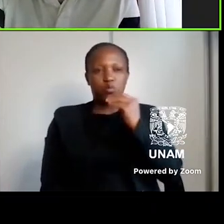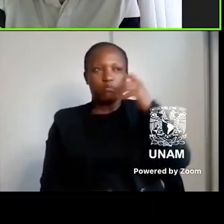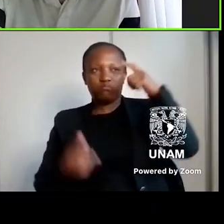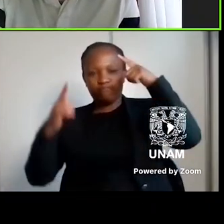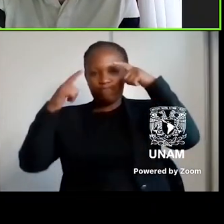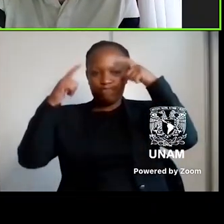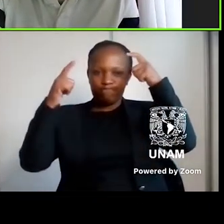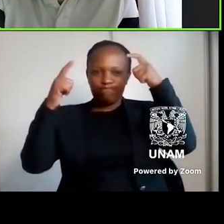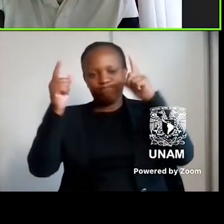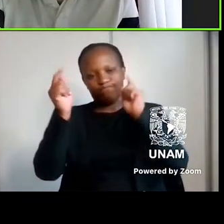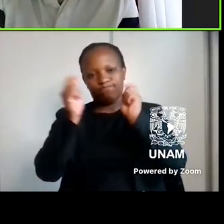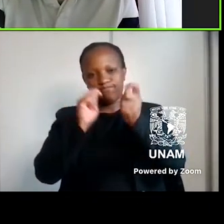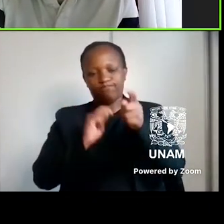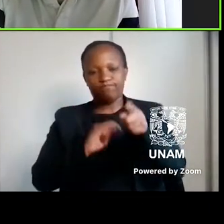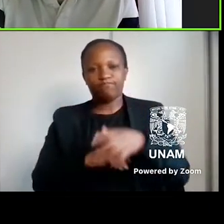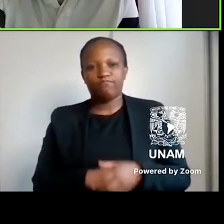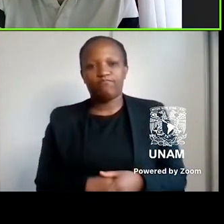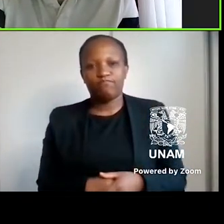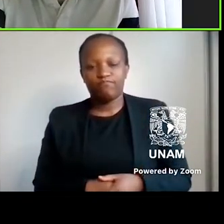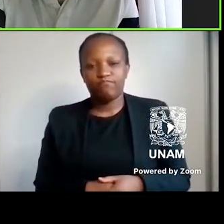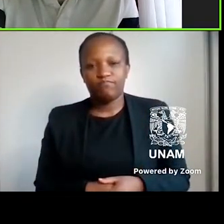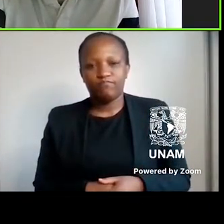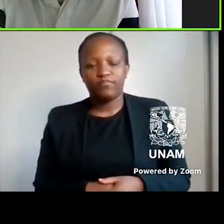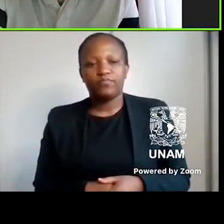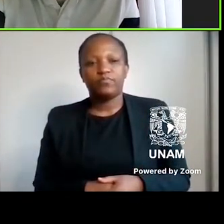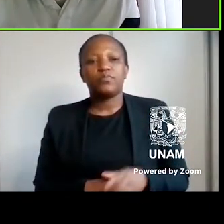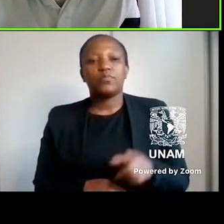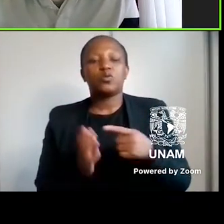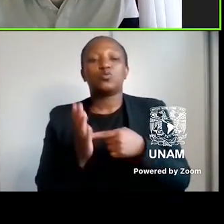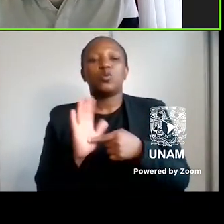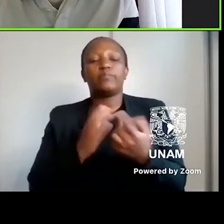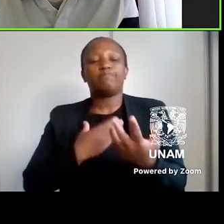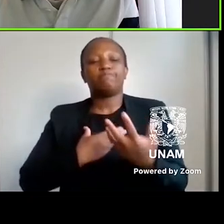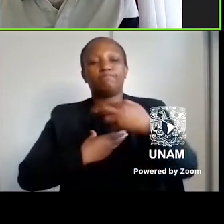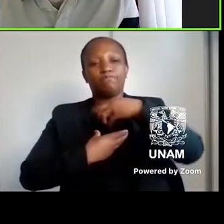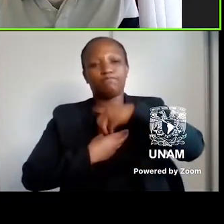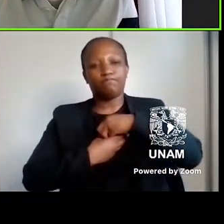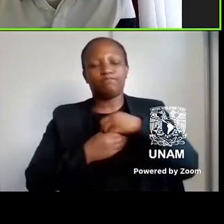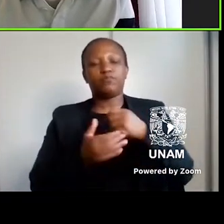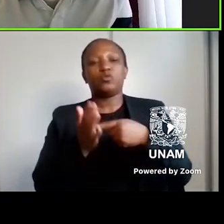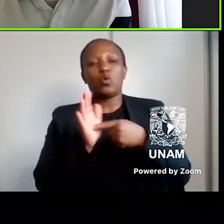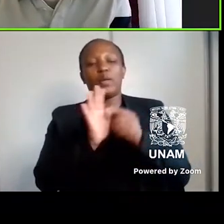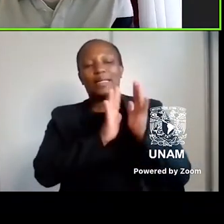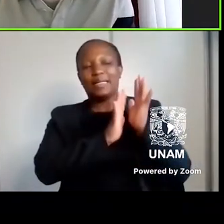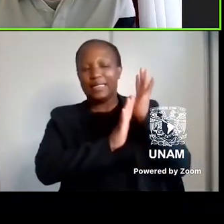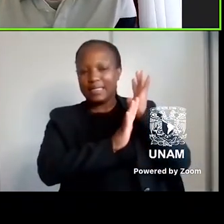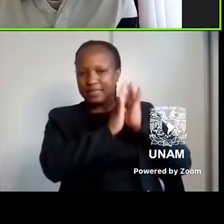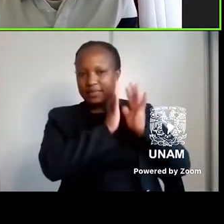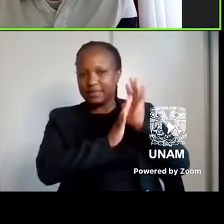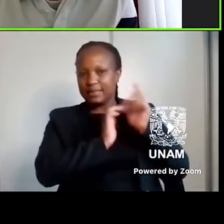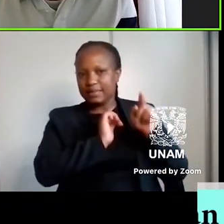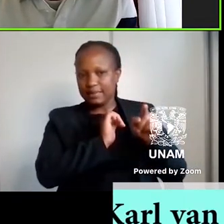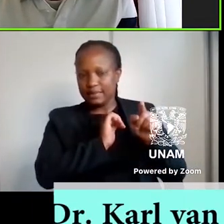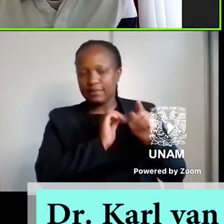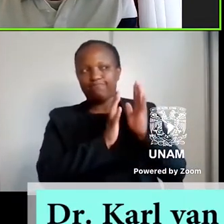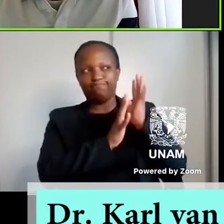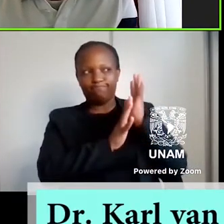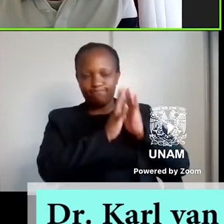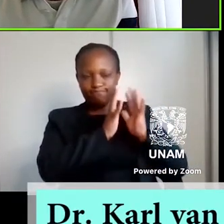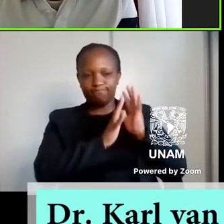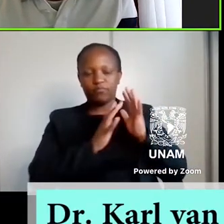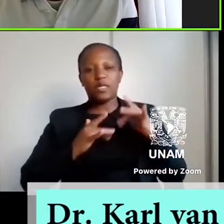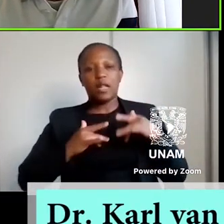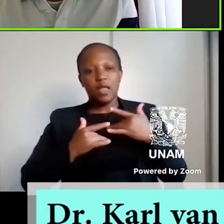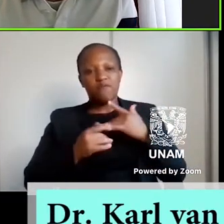These lines are a call for an embodiment of history, krus history, nappy history, history that weaves and twists